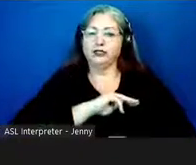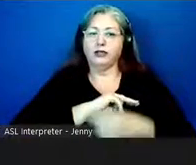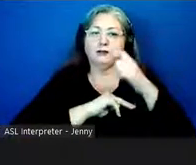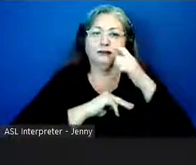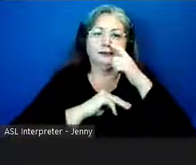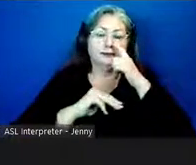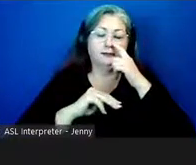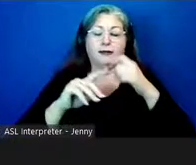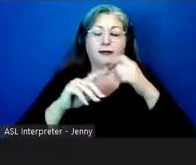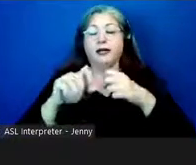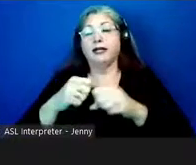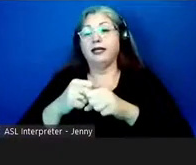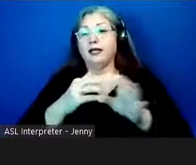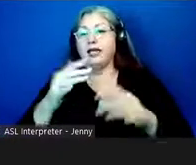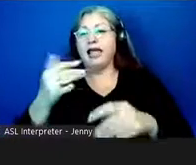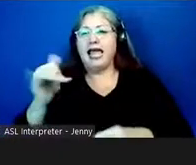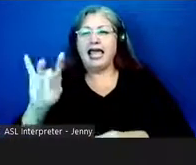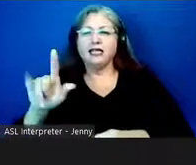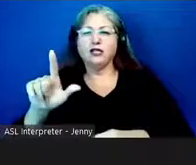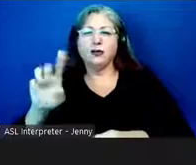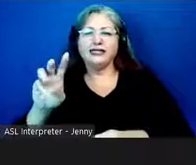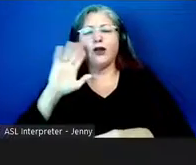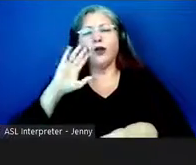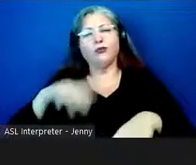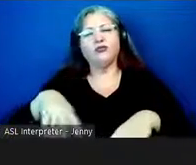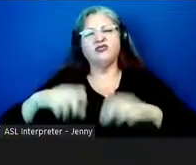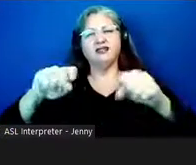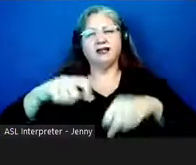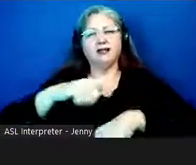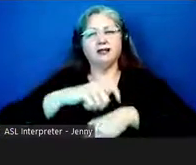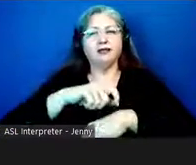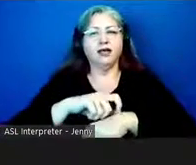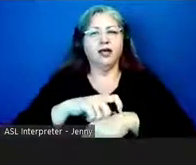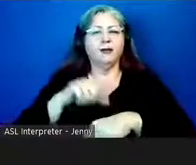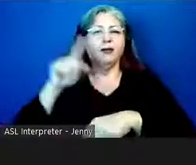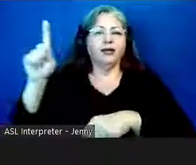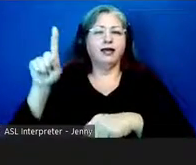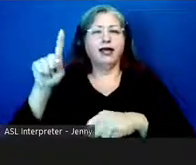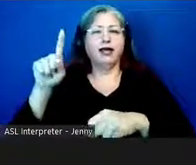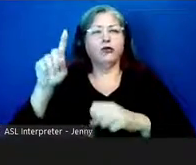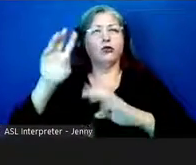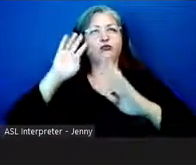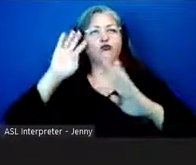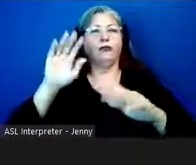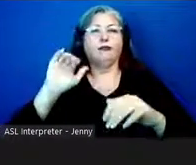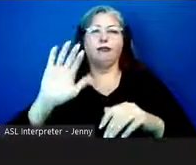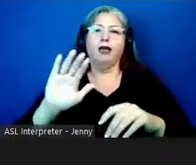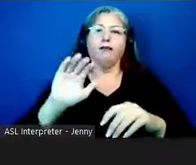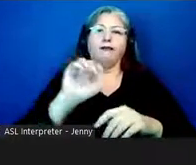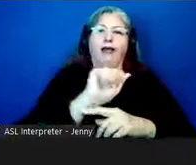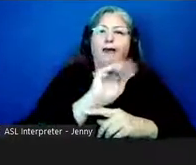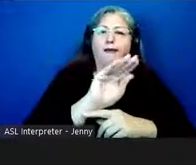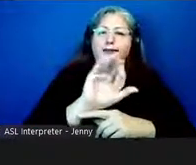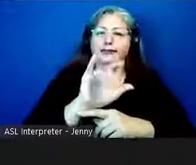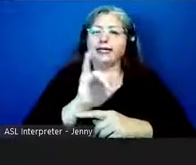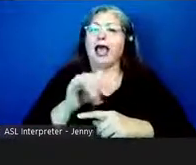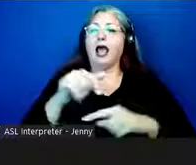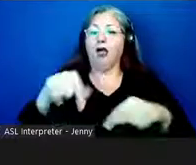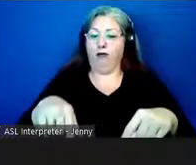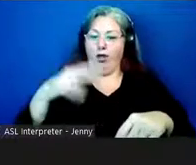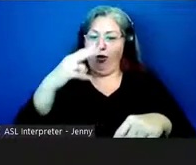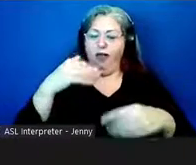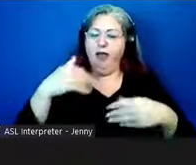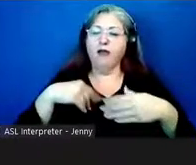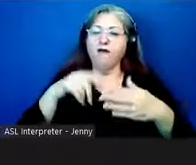1826 it took them a little while to to uh come up with an alphabet and now we have a writing system